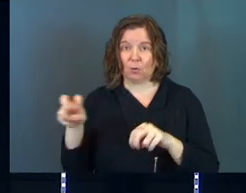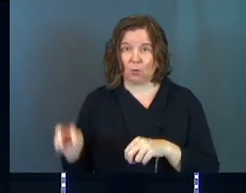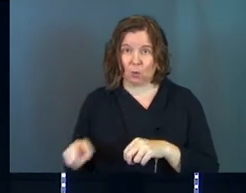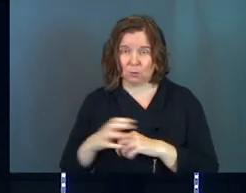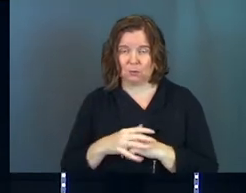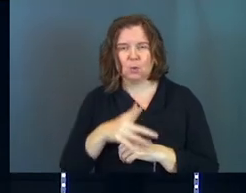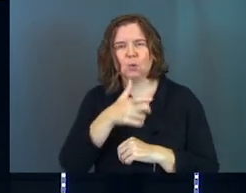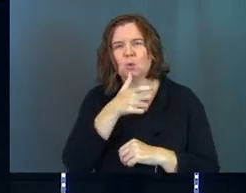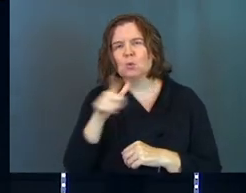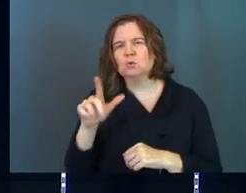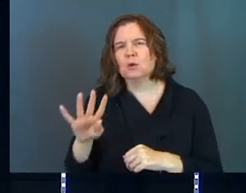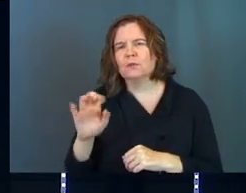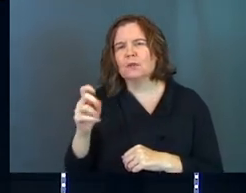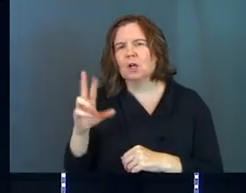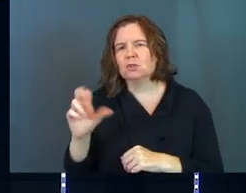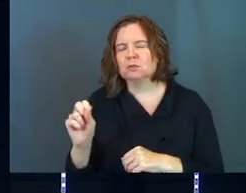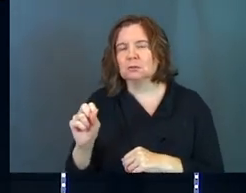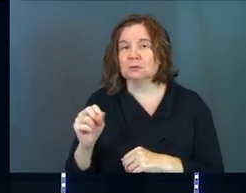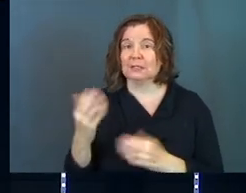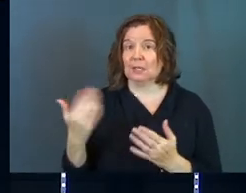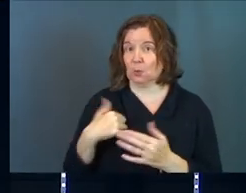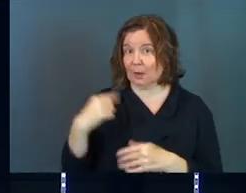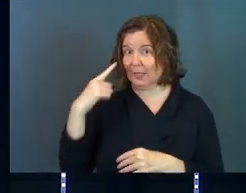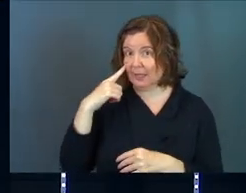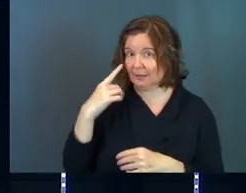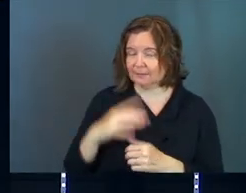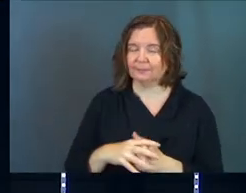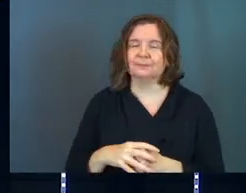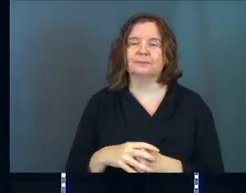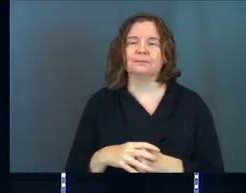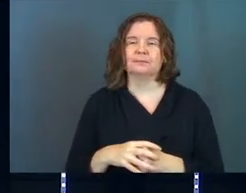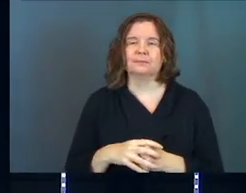thrones. Who are 24 elders? Here's what I think.